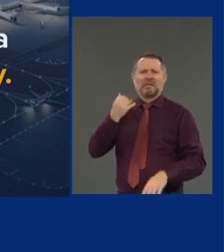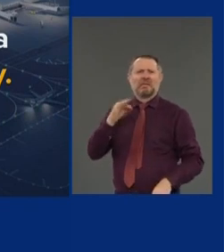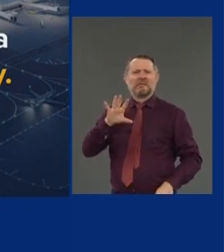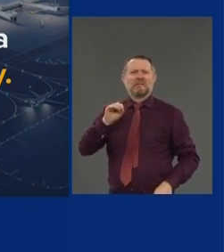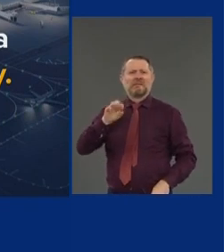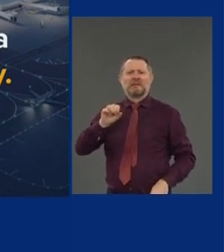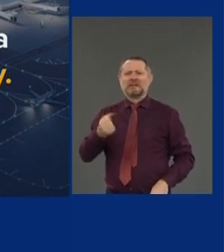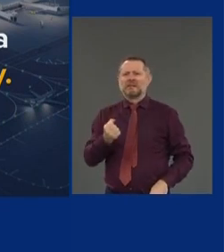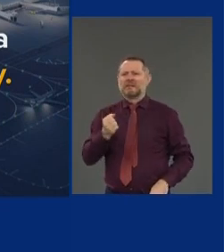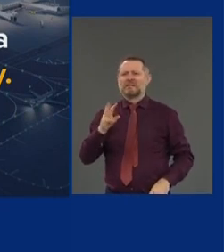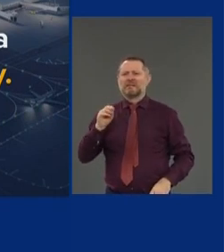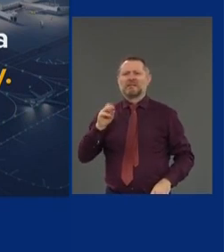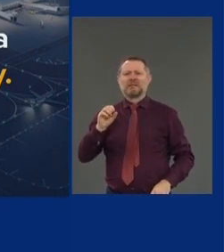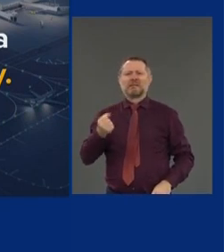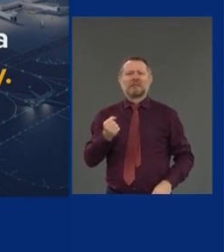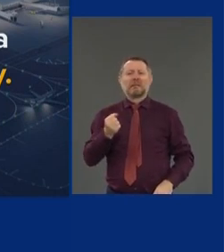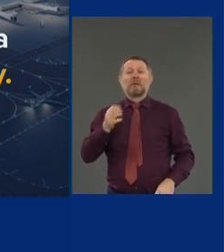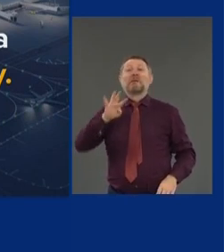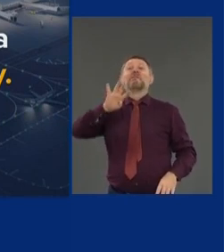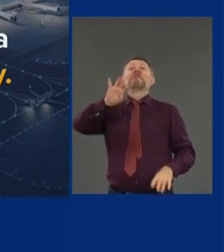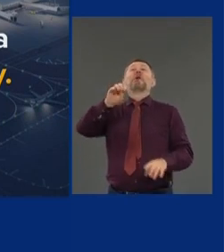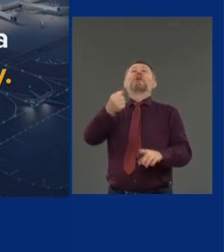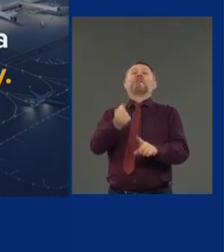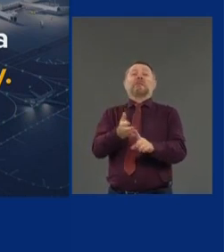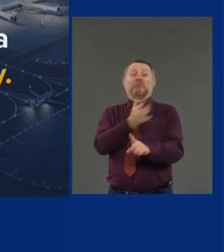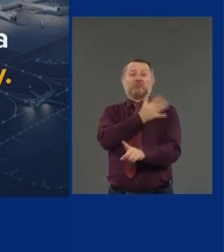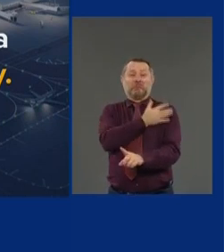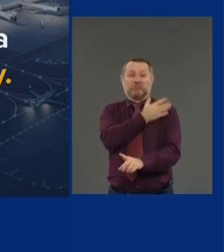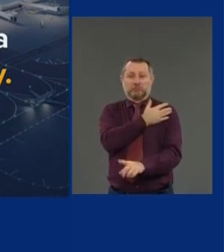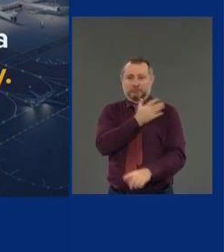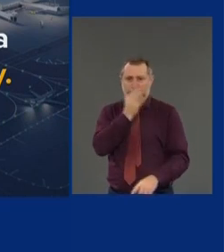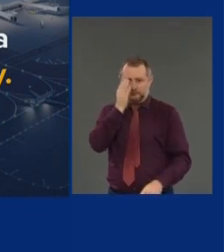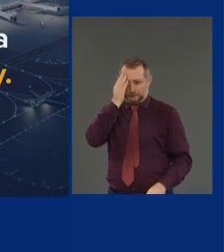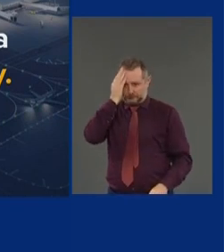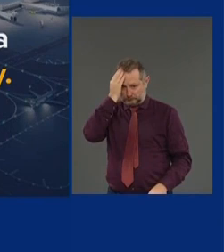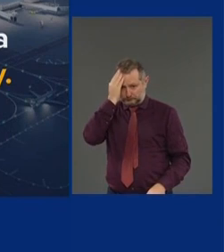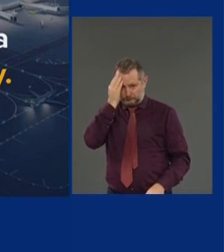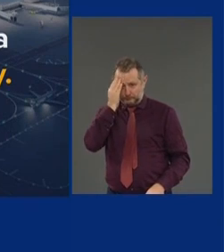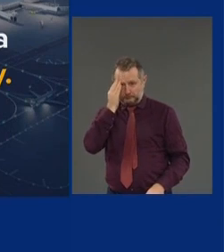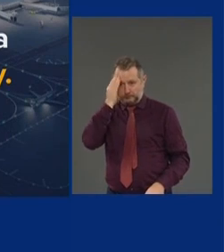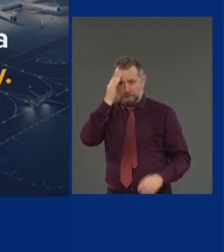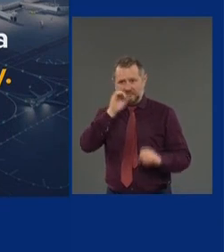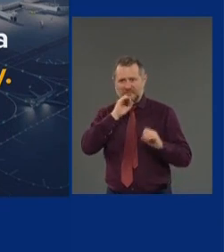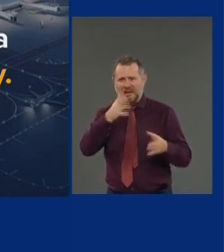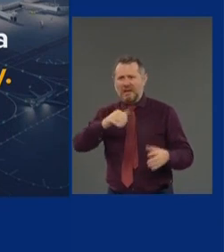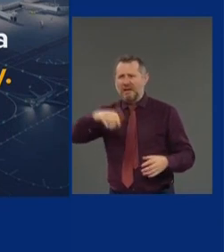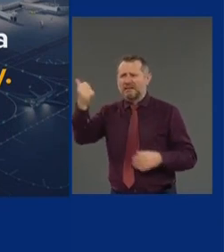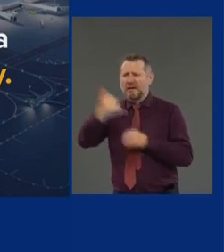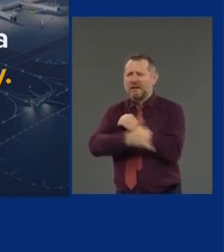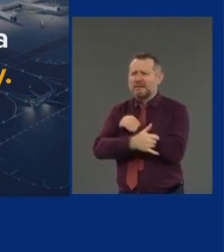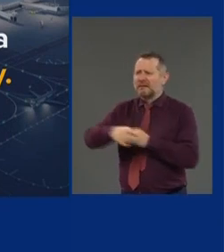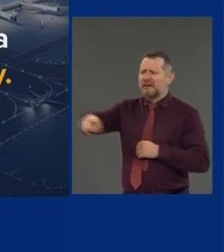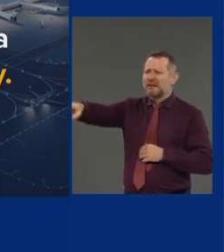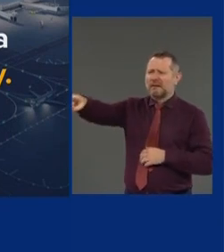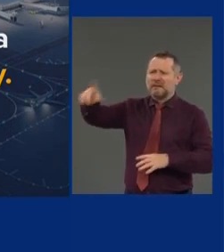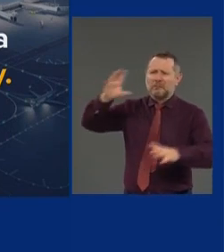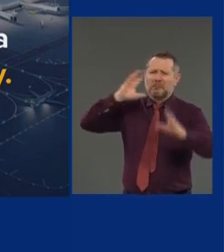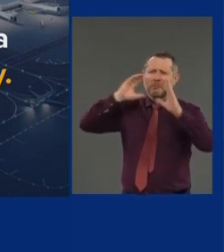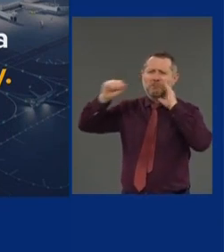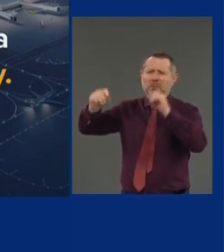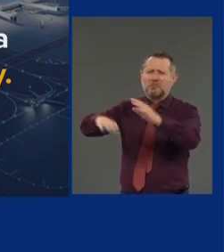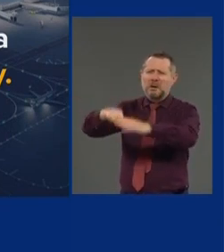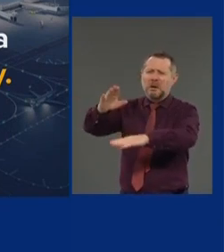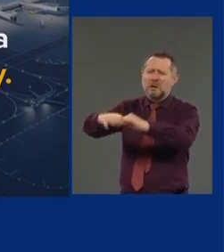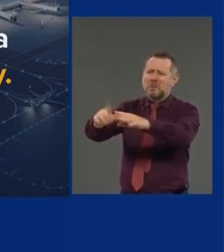it was just so apparent how other nations were outpacing us. Who is going to